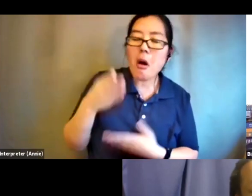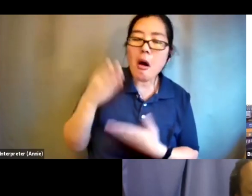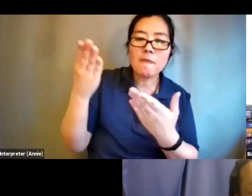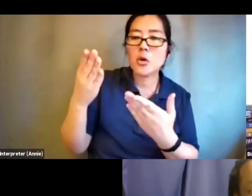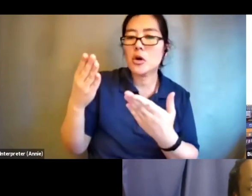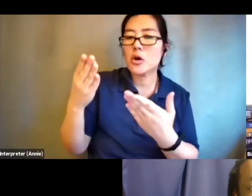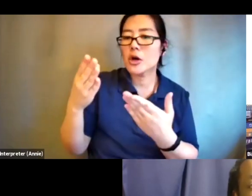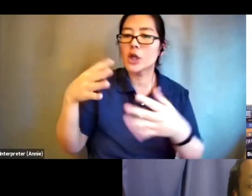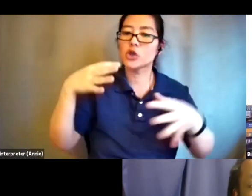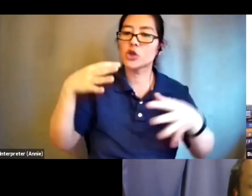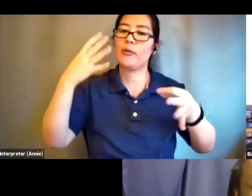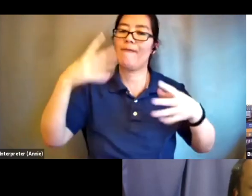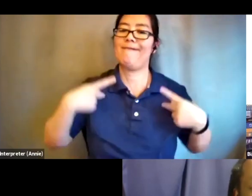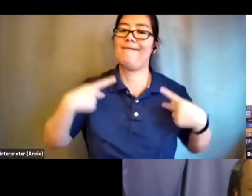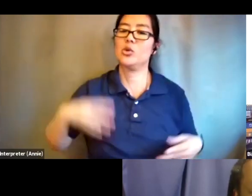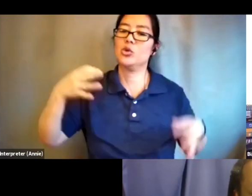description of yourself